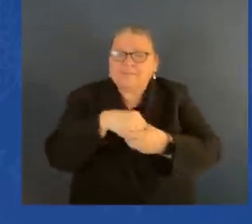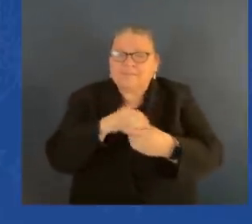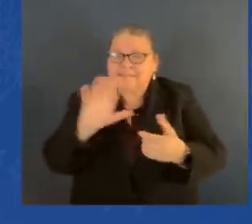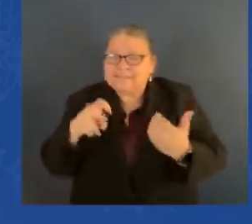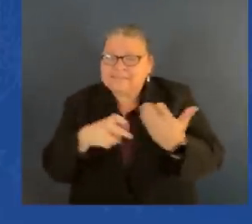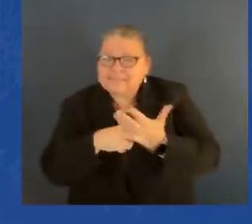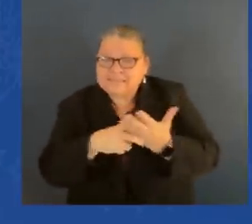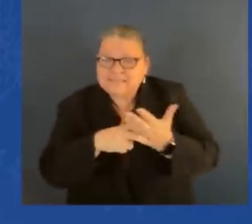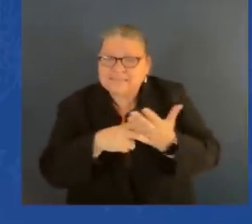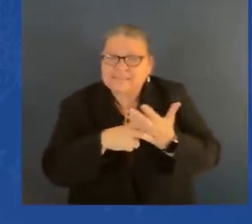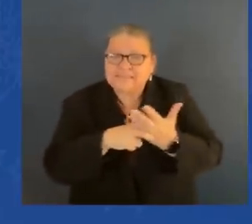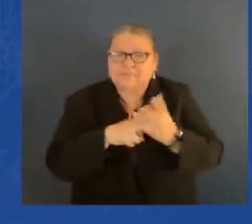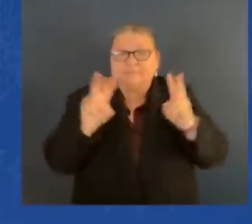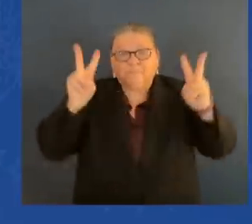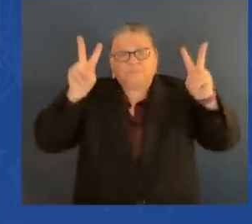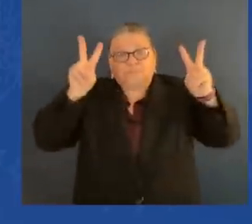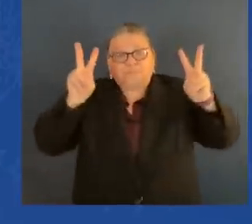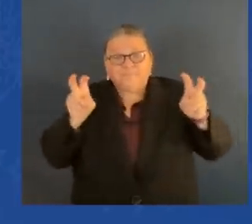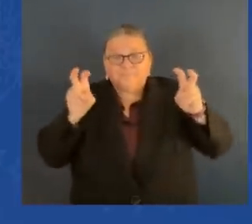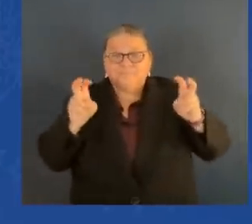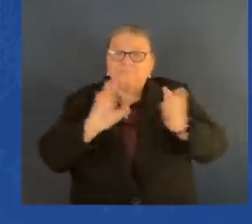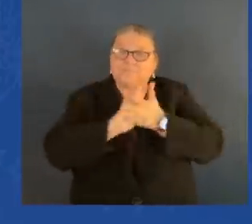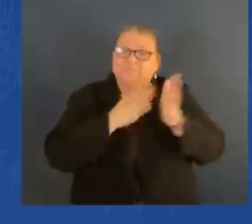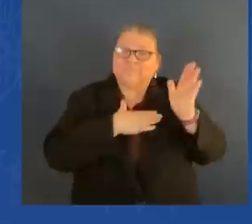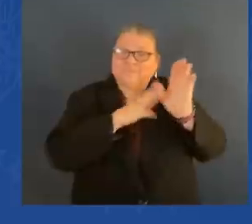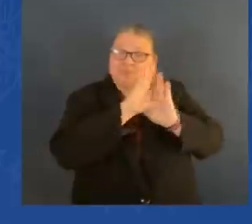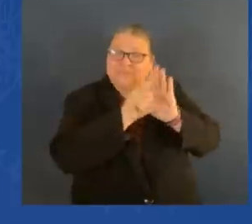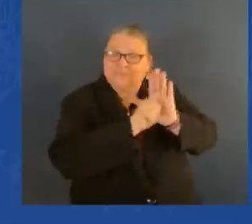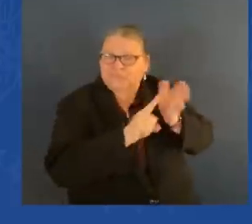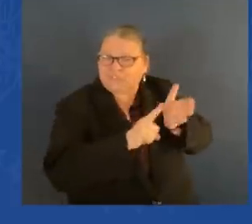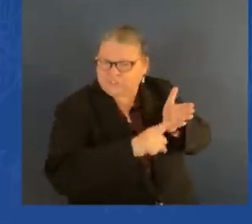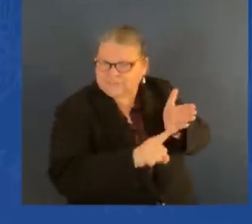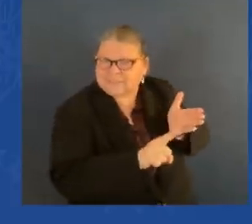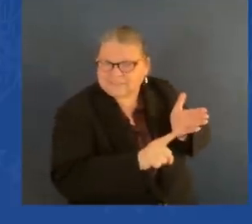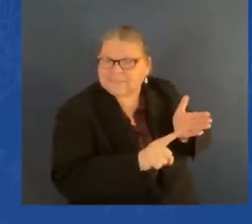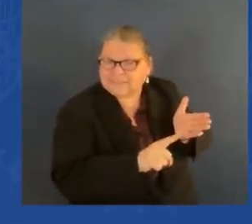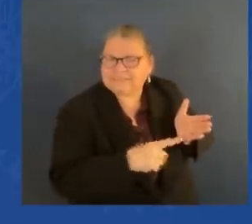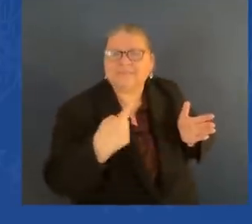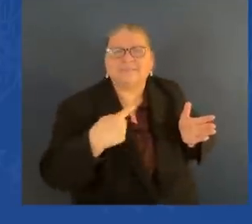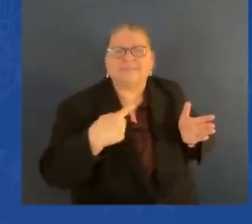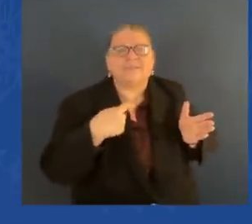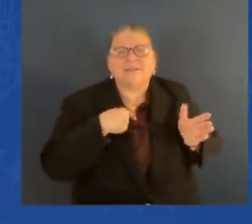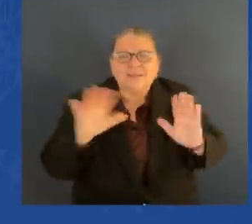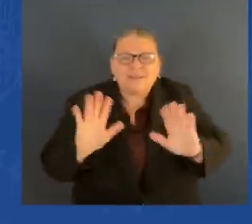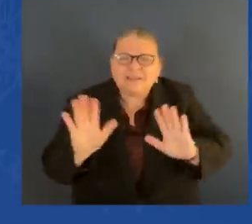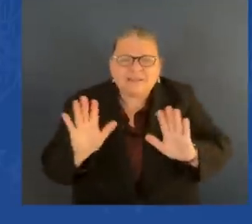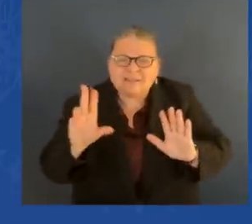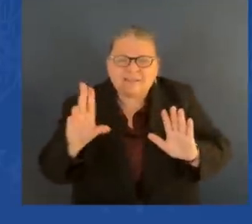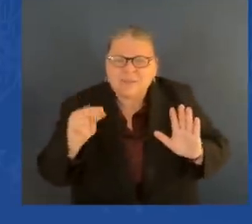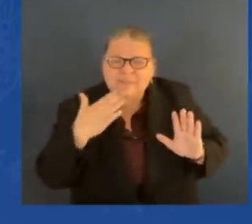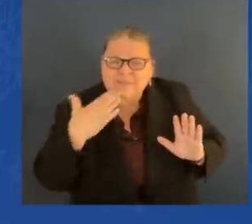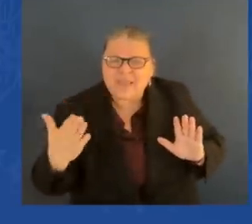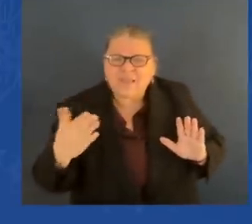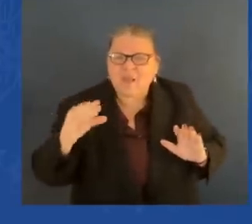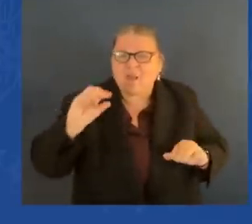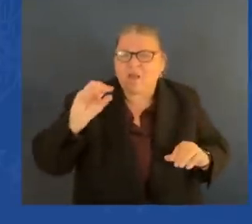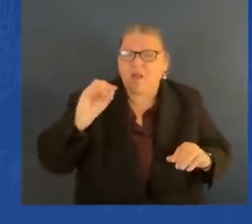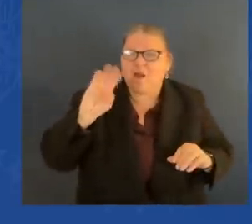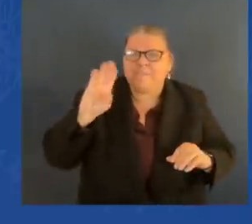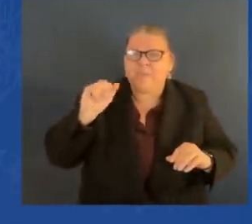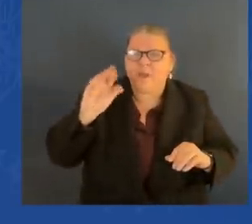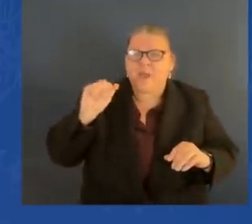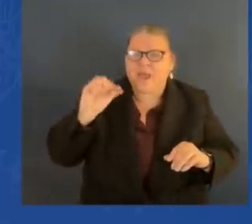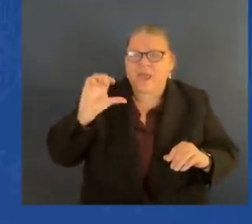he'd have to do that background check. And I said, no, thanks, Barack. I thought he was just dragging that bloody claw through the Senate like presidential